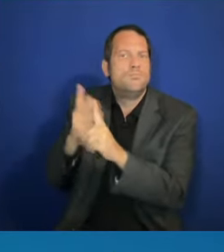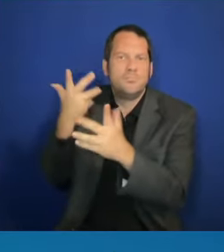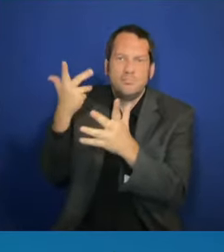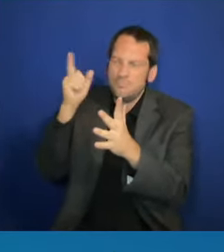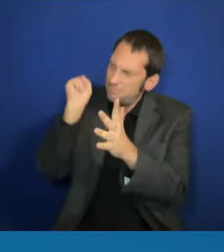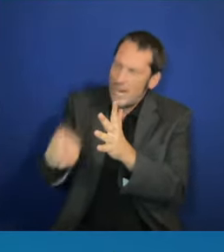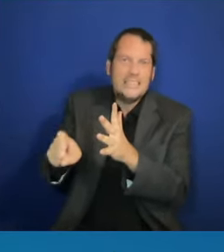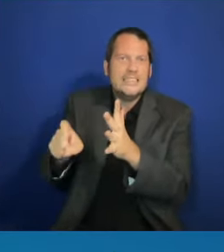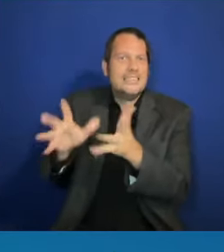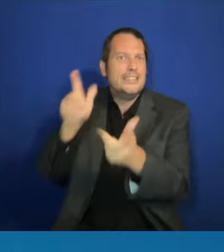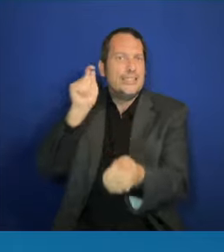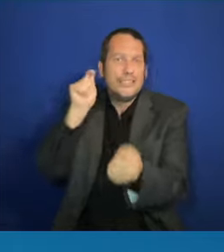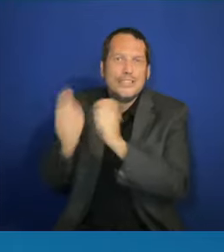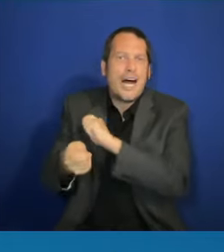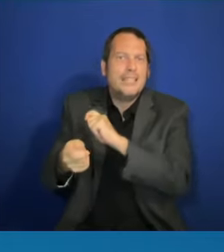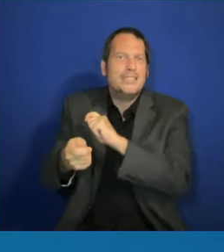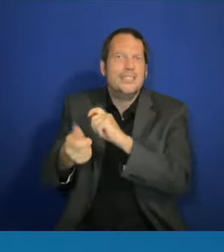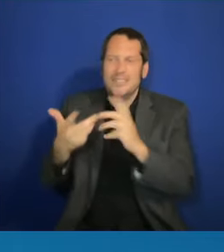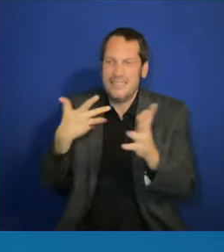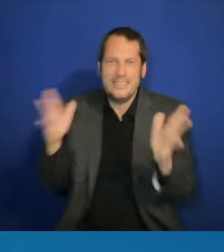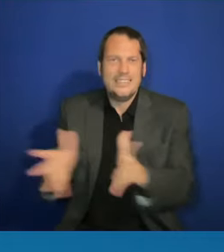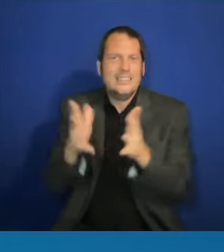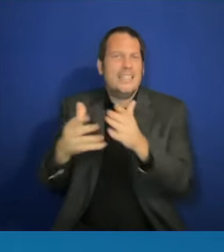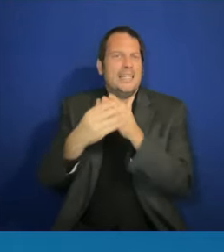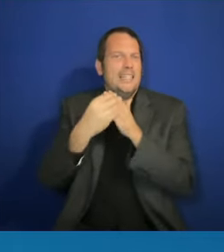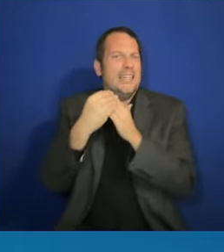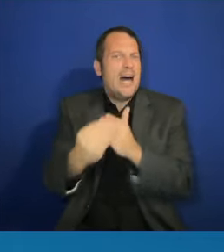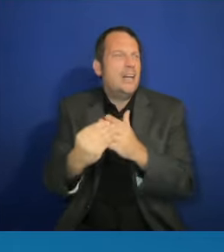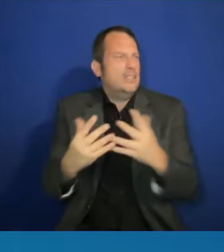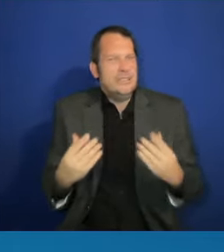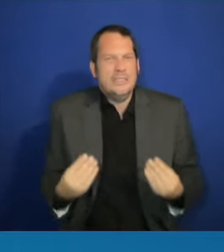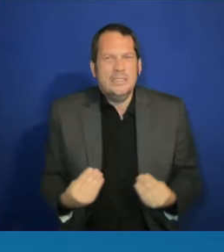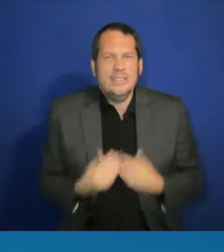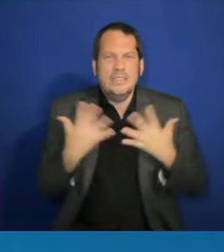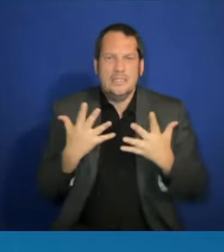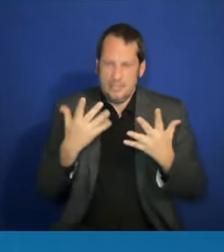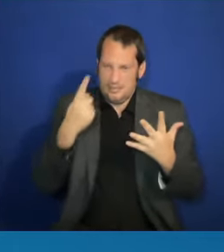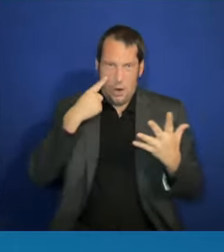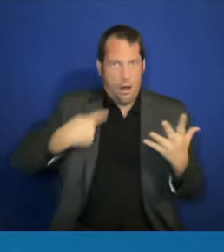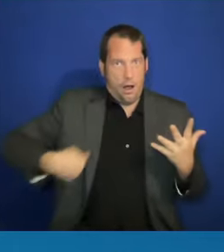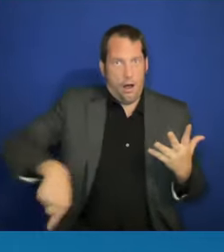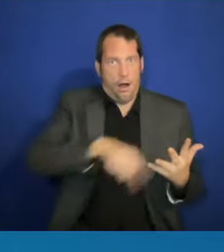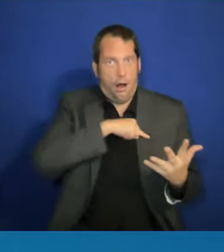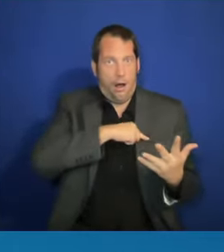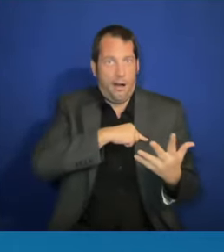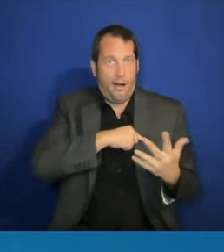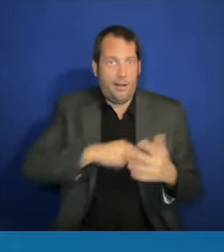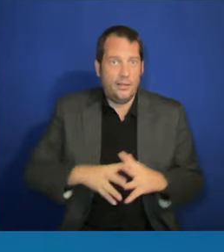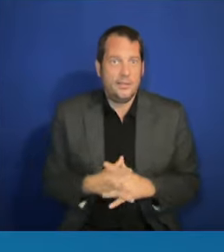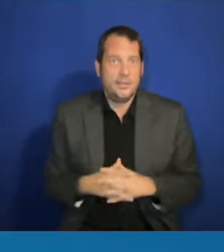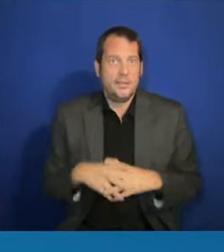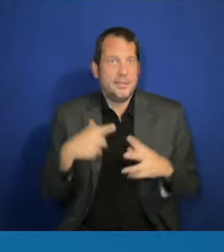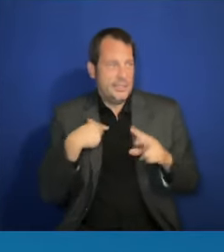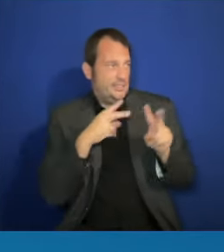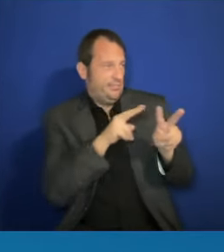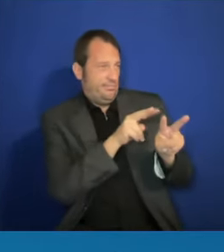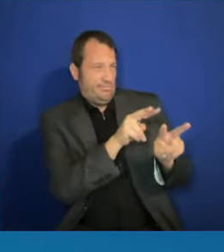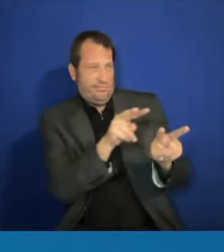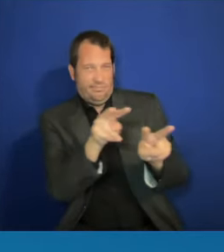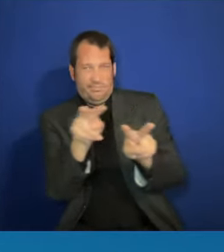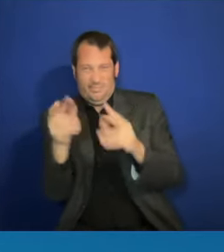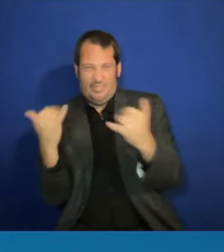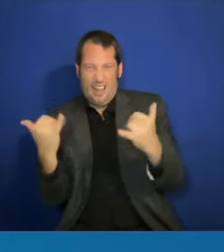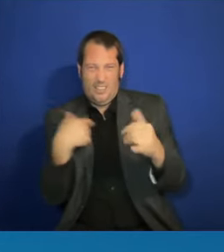the rest of us. So that's what I'm seeing in our country, and, you as I travel, I think everyone here knows we are also witnessing